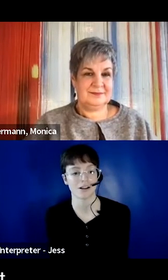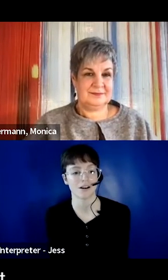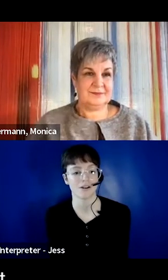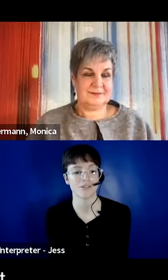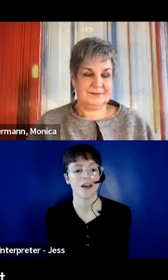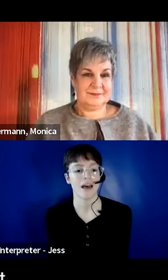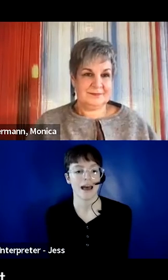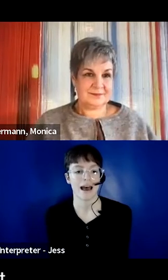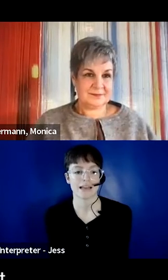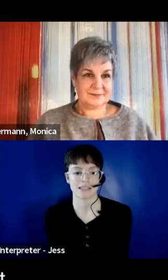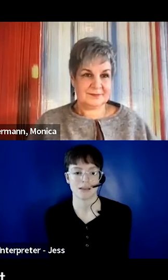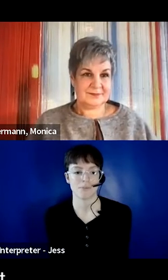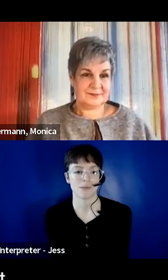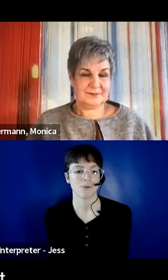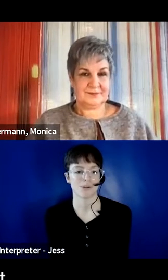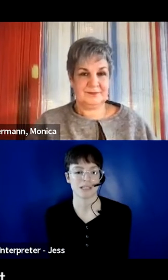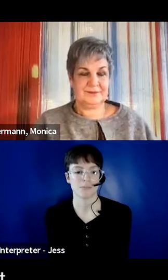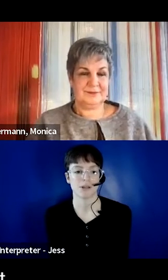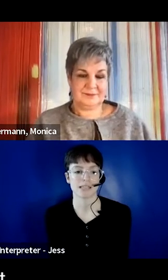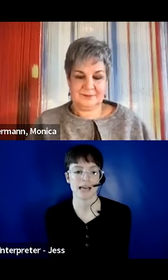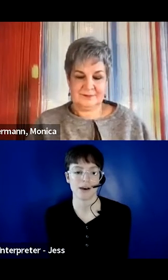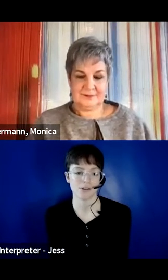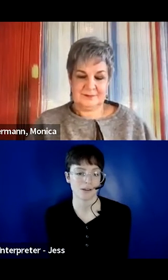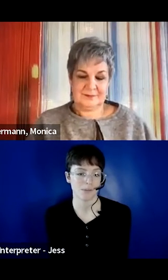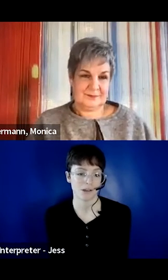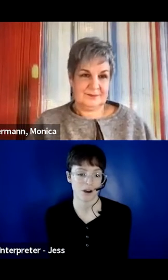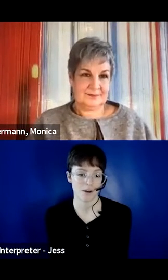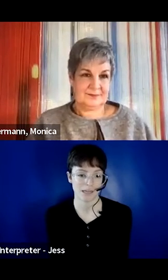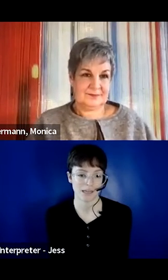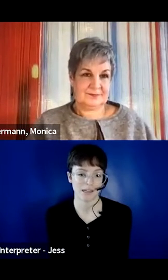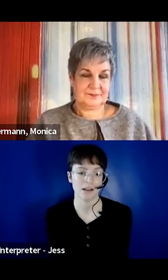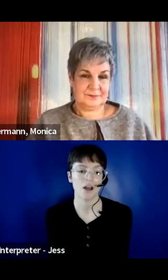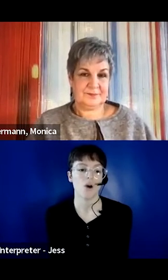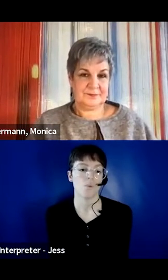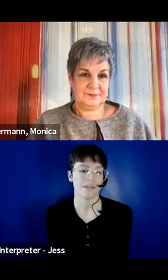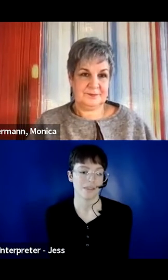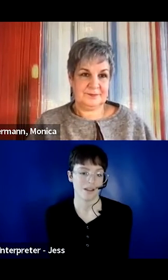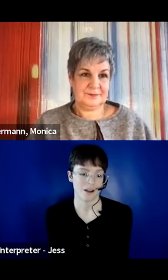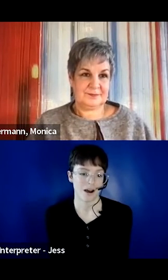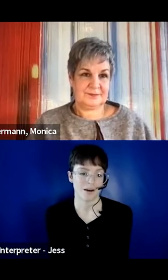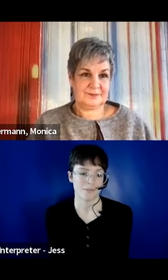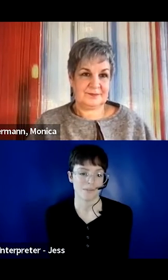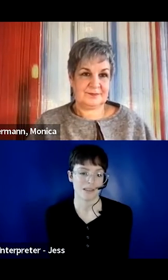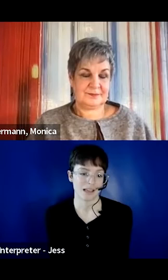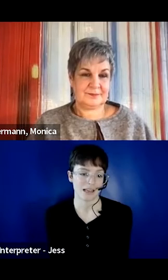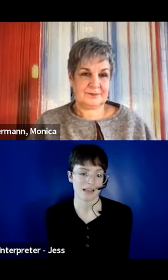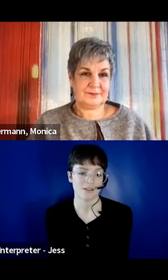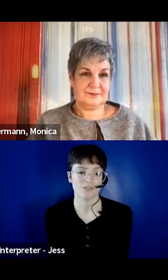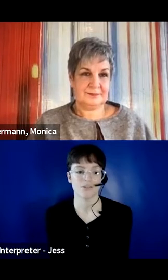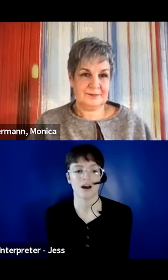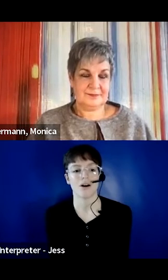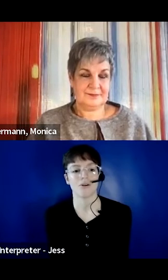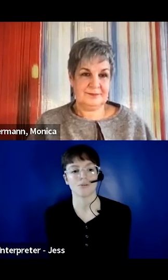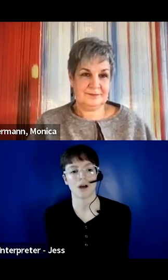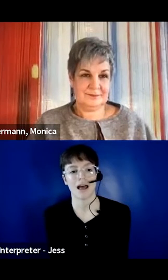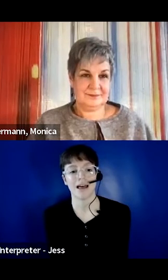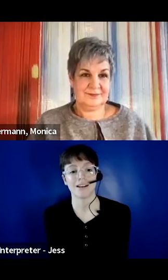cognizant of asking people with disabilities how they can be accommodated, what they need.